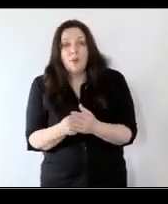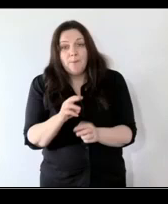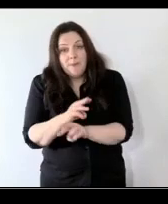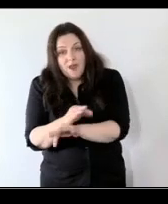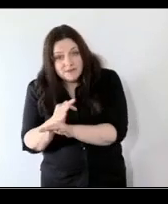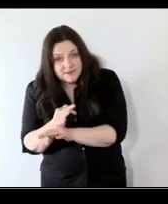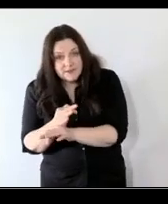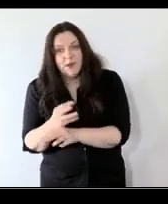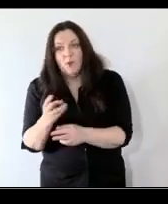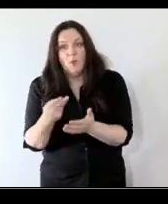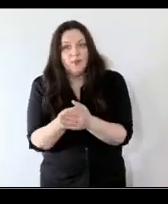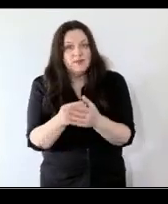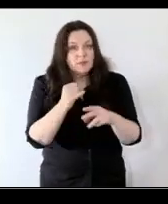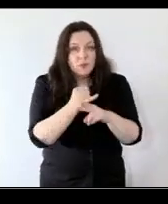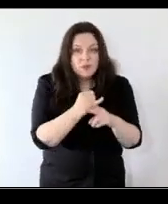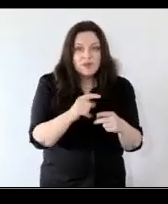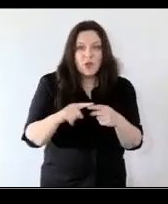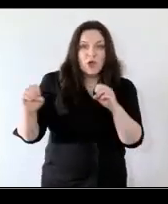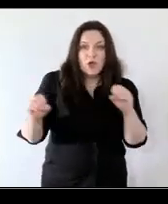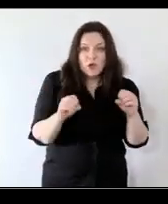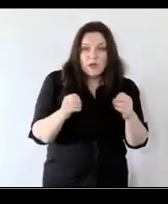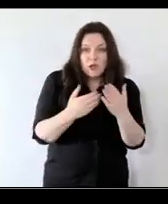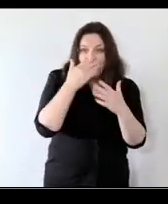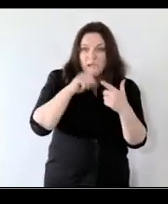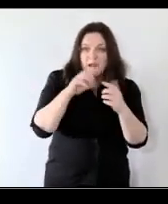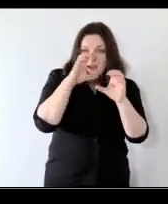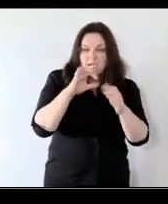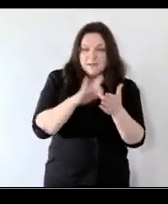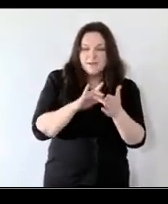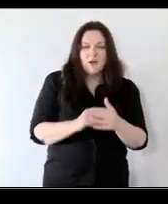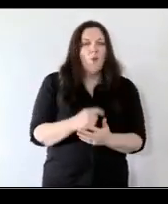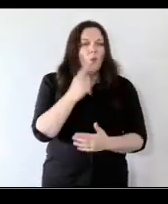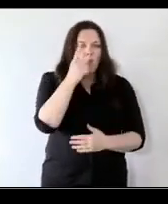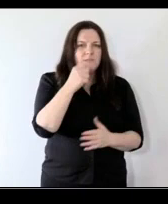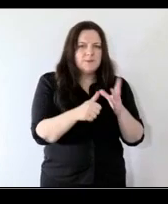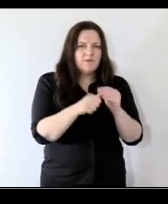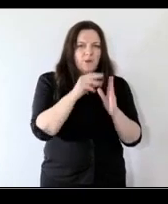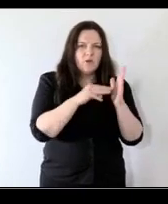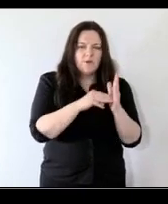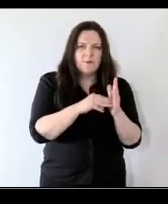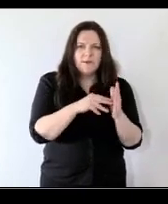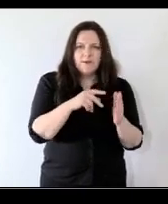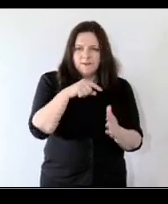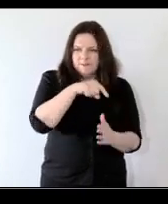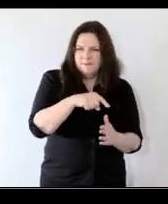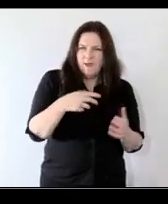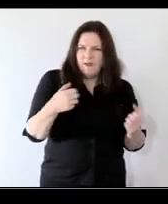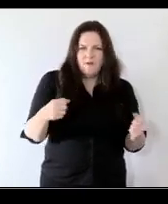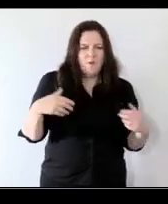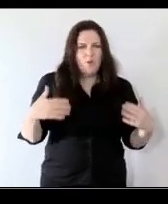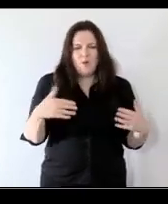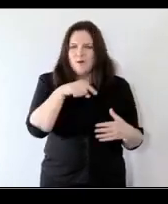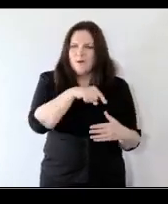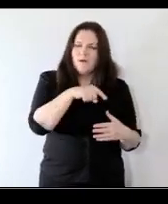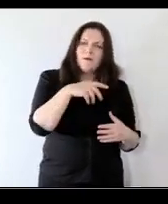and partnerships with schools and early learning and care centers so there's one particular program called the talk bus program and it's a